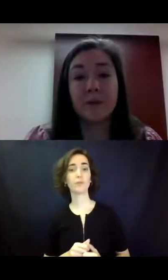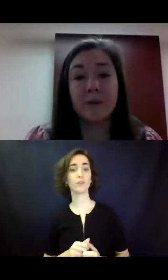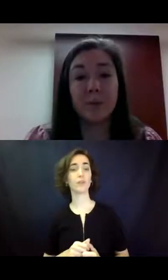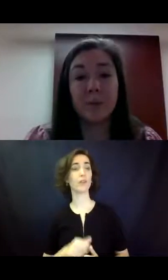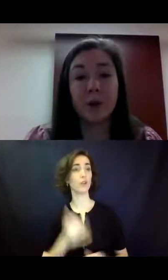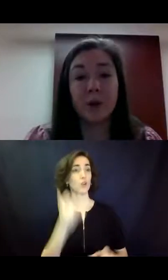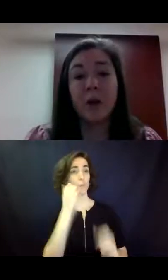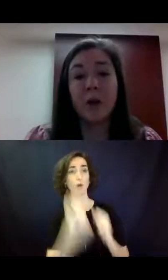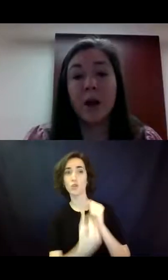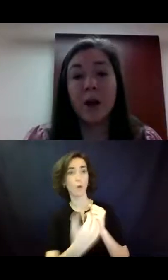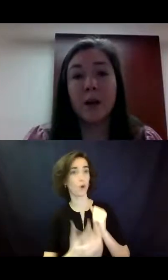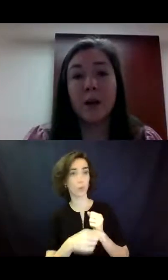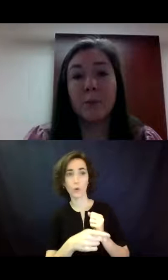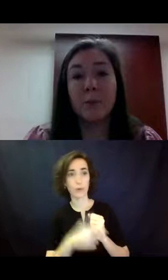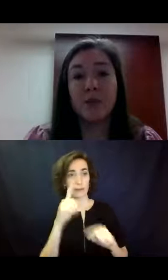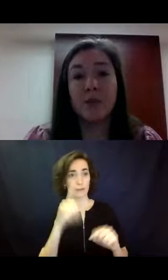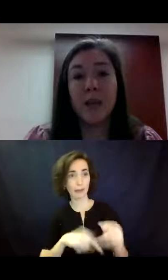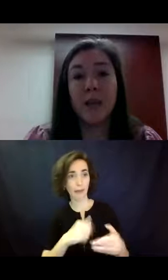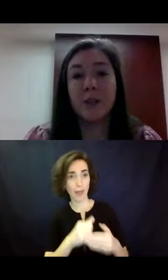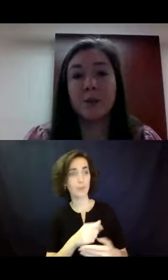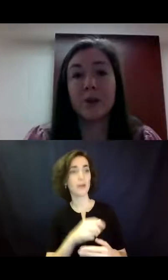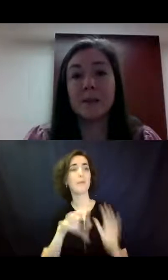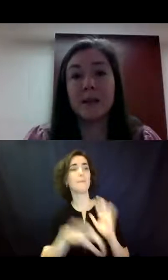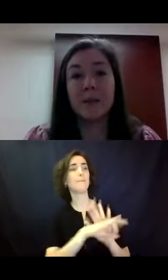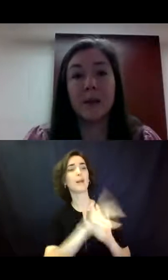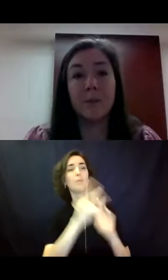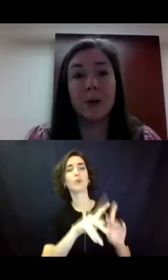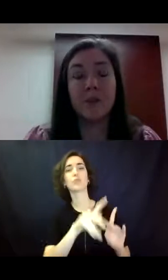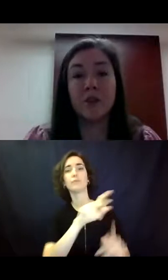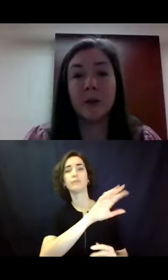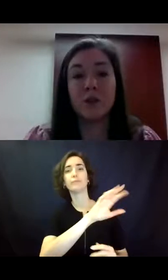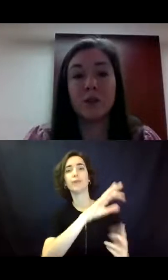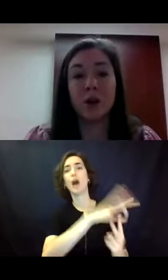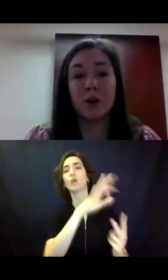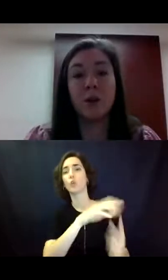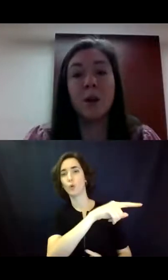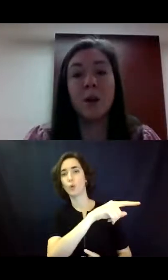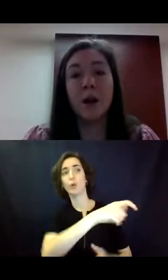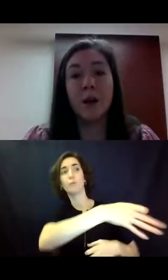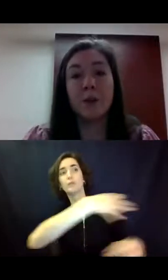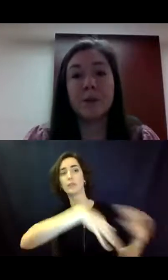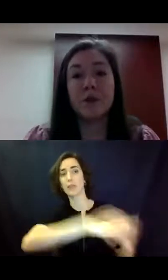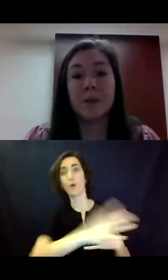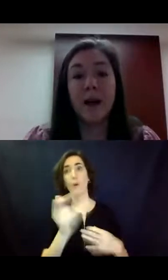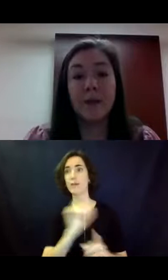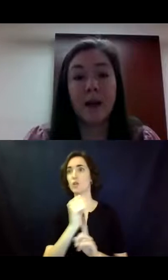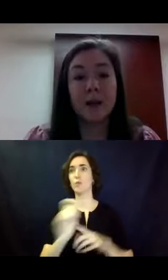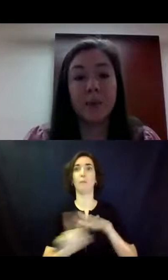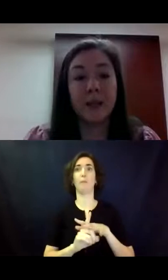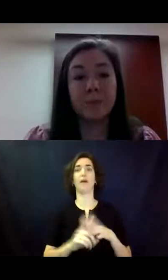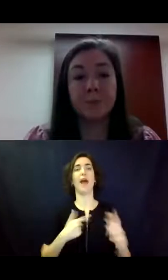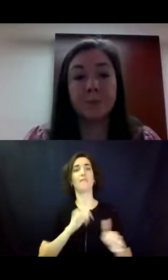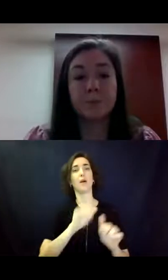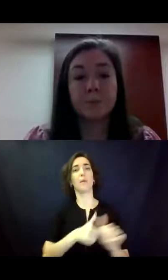of a supporter, um, just in case, you know, circumstances come up, situations occur, um, so just to have a backup